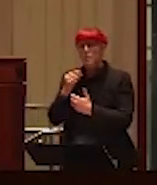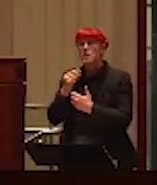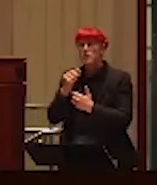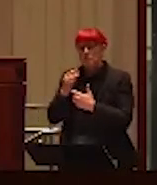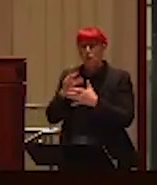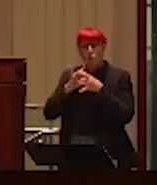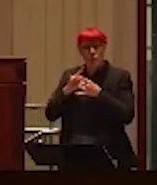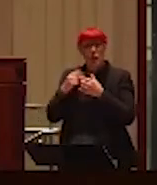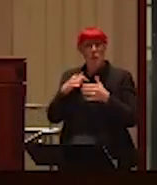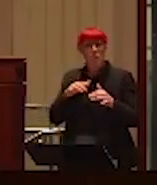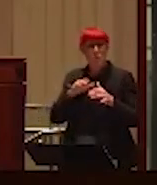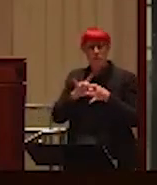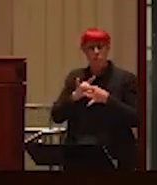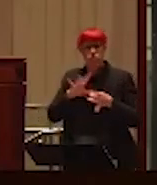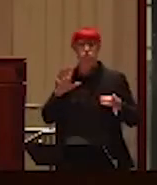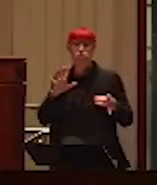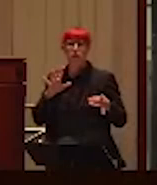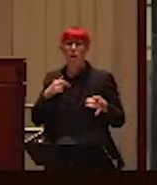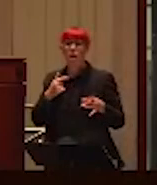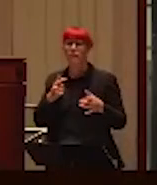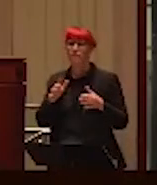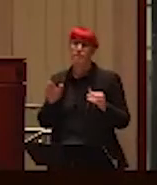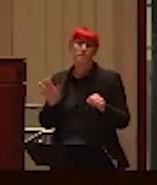relationship, I was like completely broken.